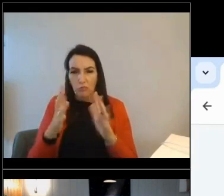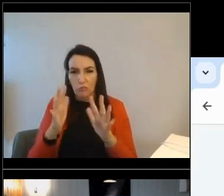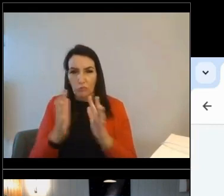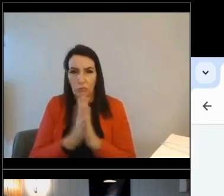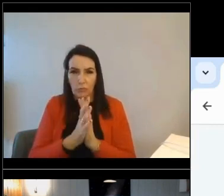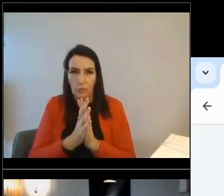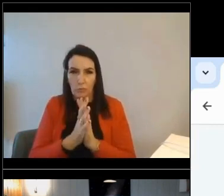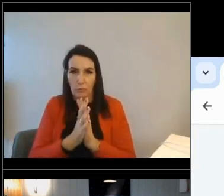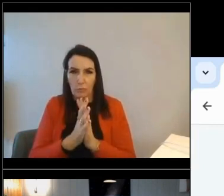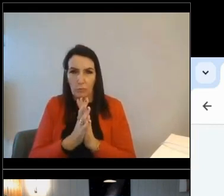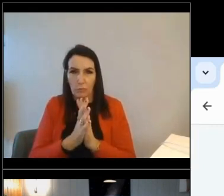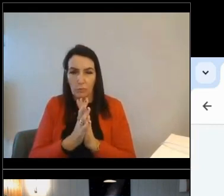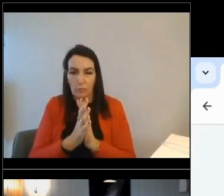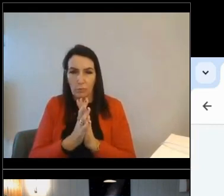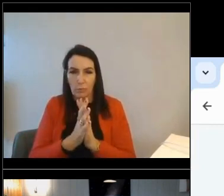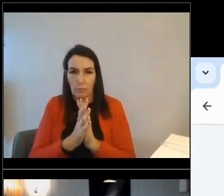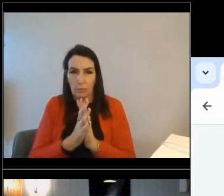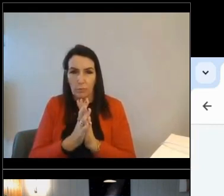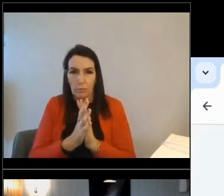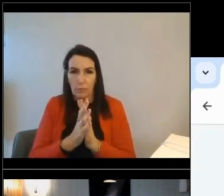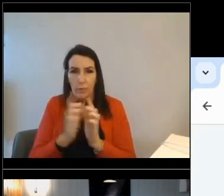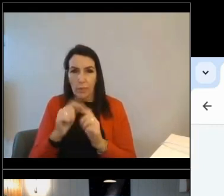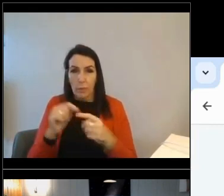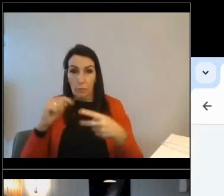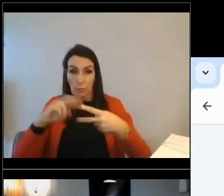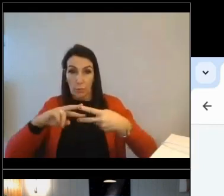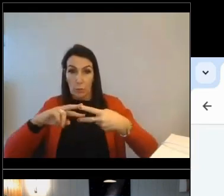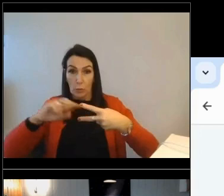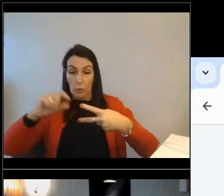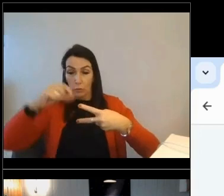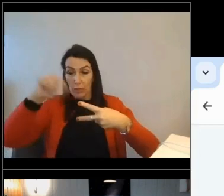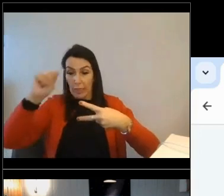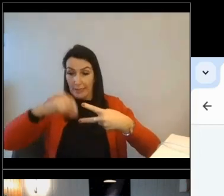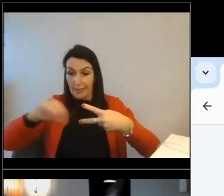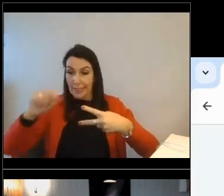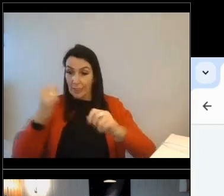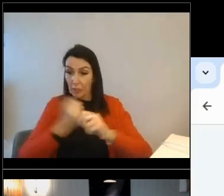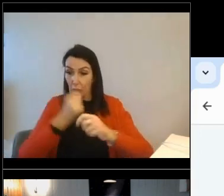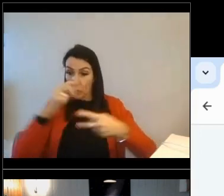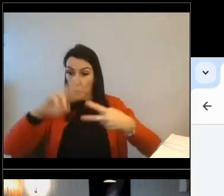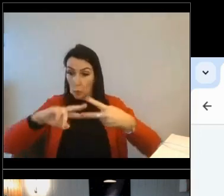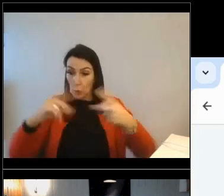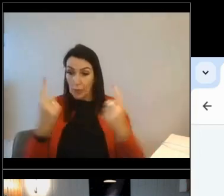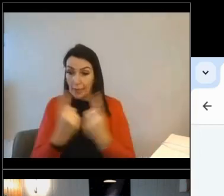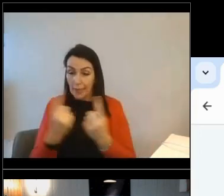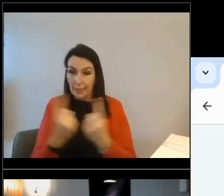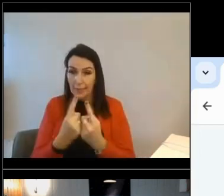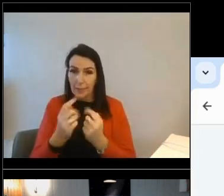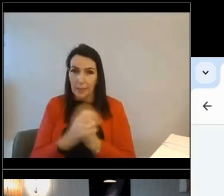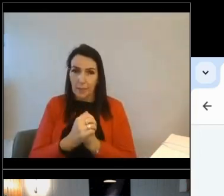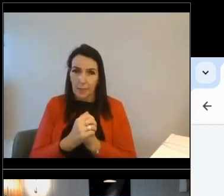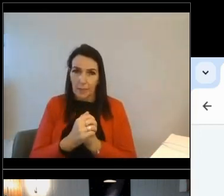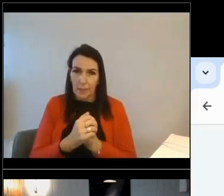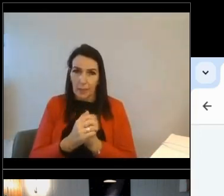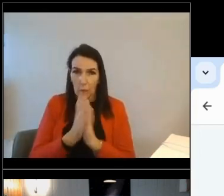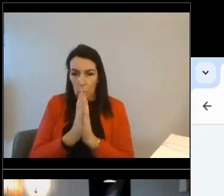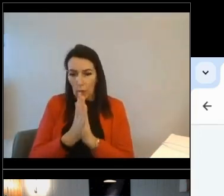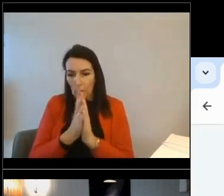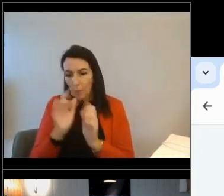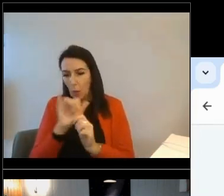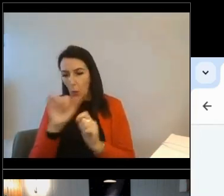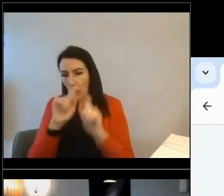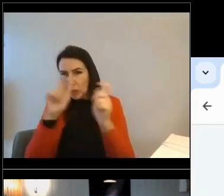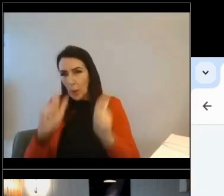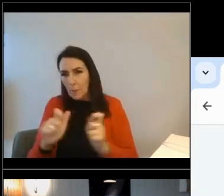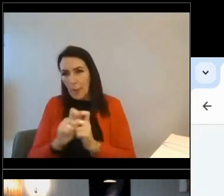also an aim, then obviously this is ticking two boxes now. And as a customer, can start to play around with the type of package that's going to mostly what